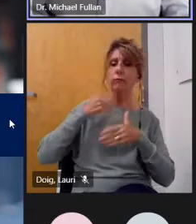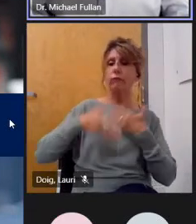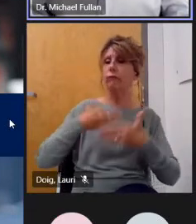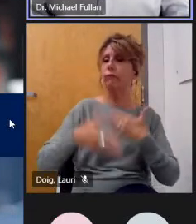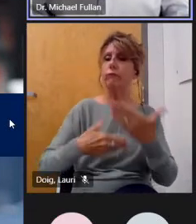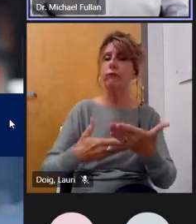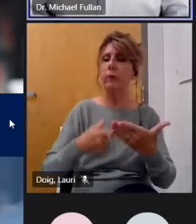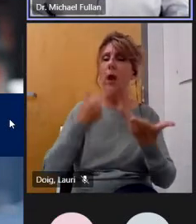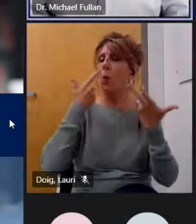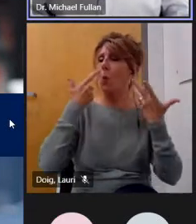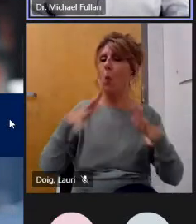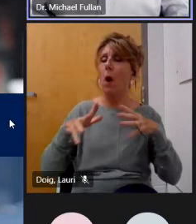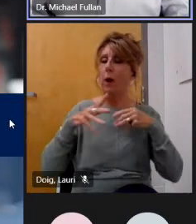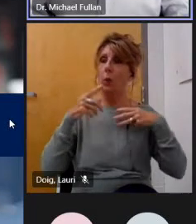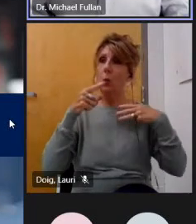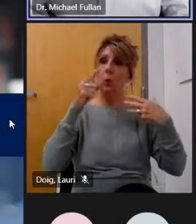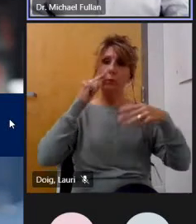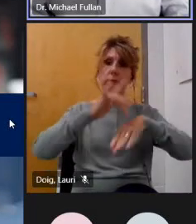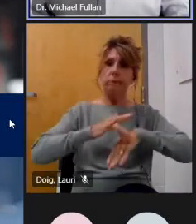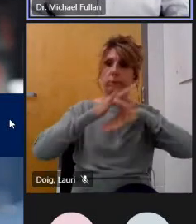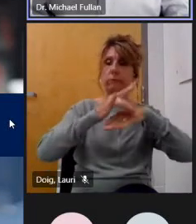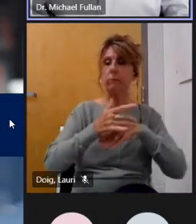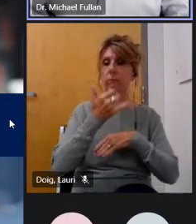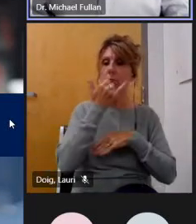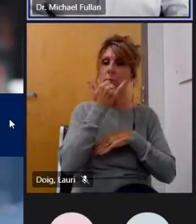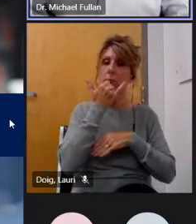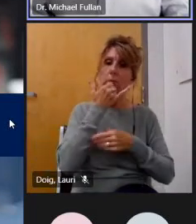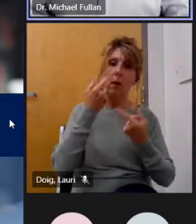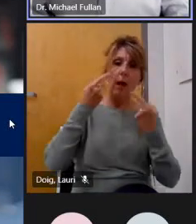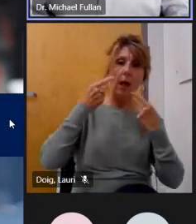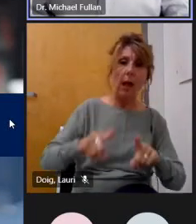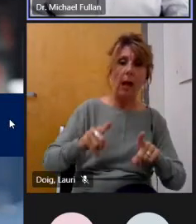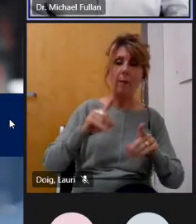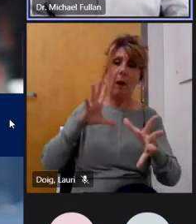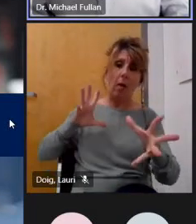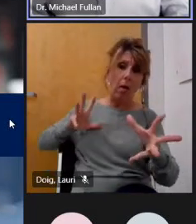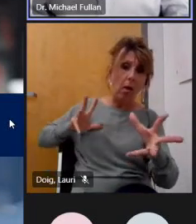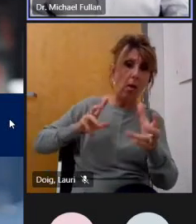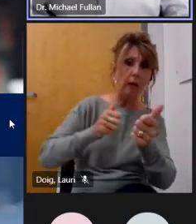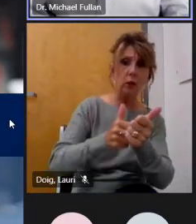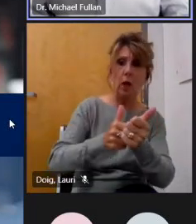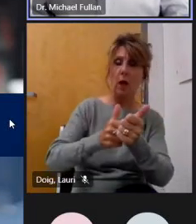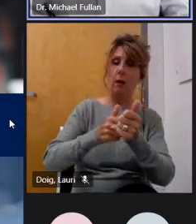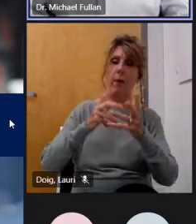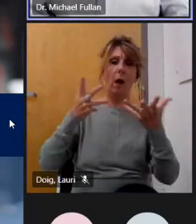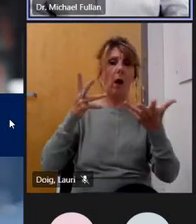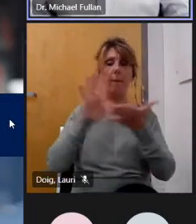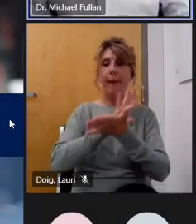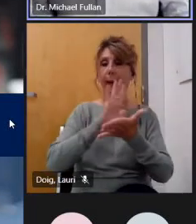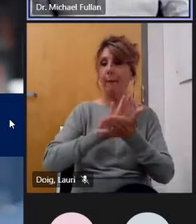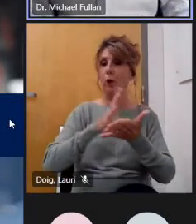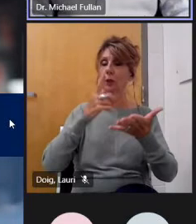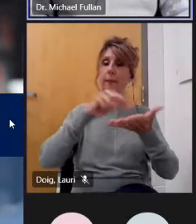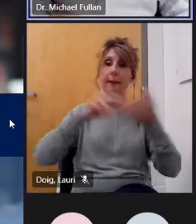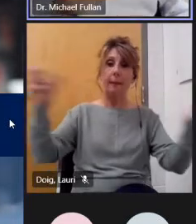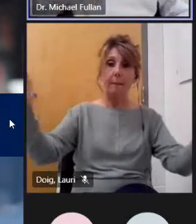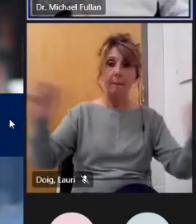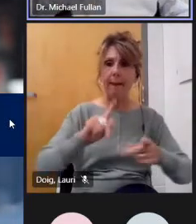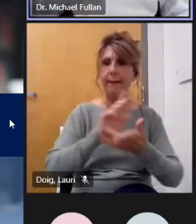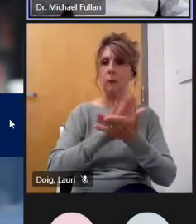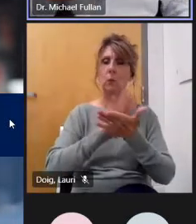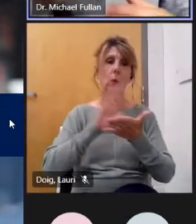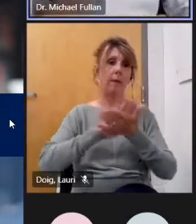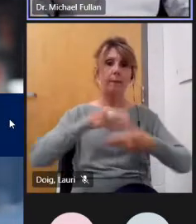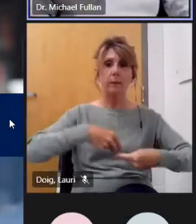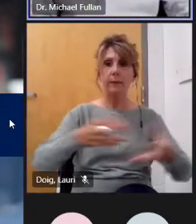what you would not do is start to say how do we immediately get these kids to let's get the worksheets out let's get them to catch up and doing